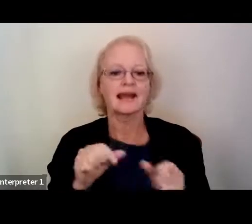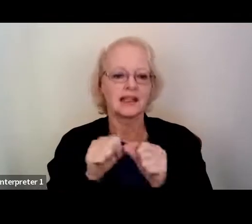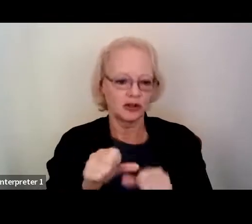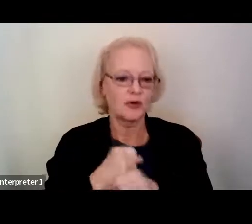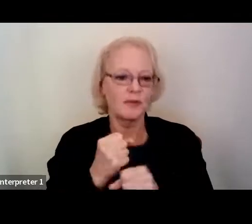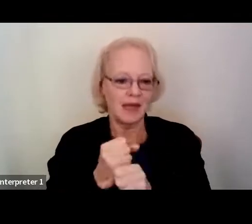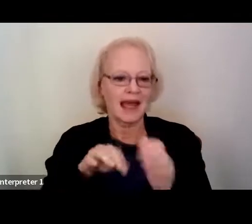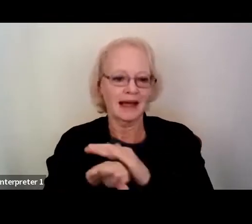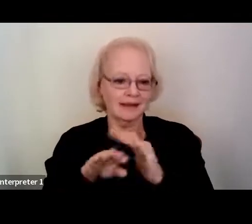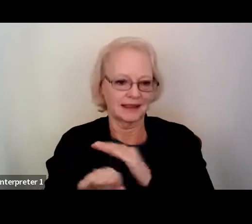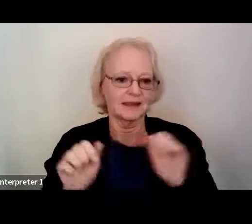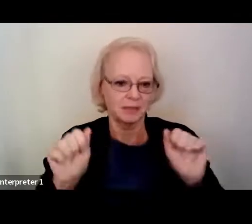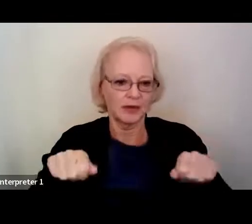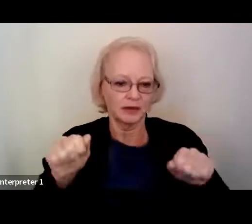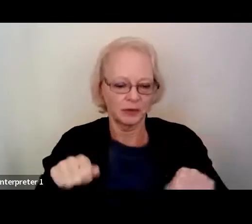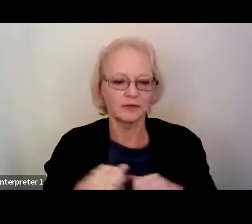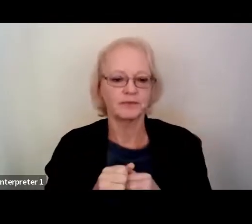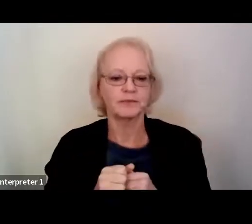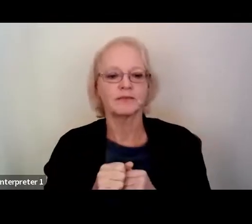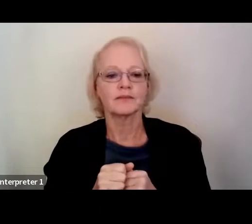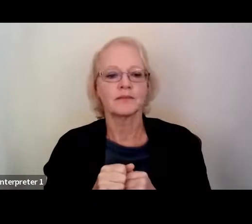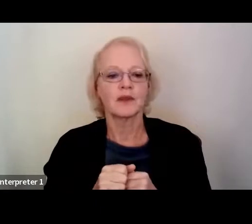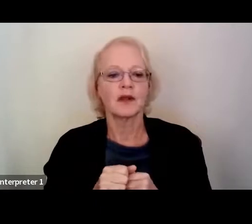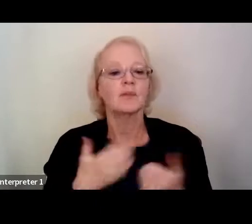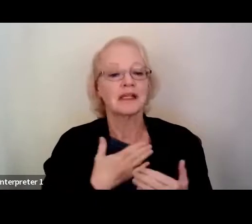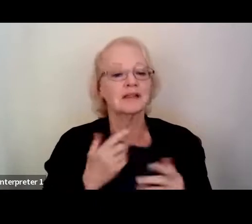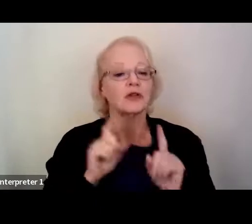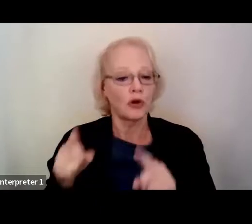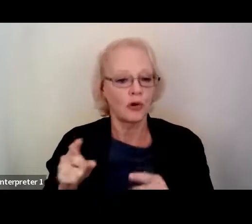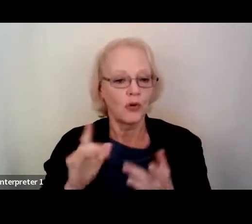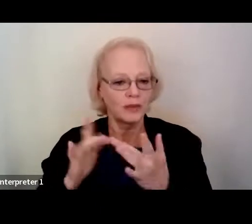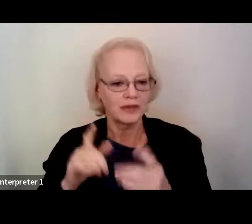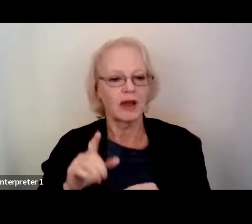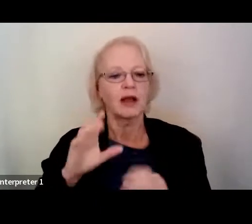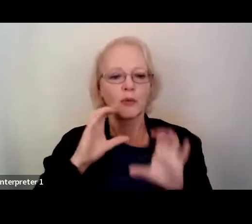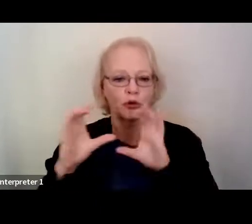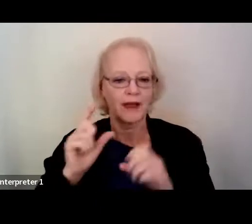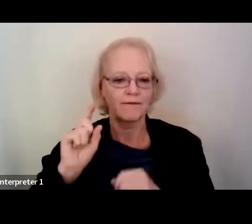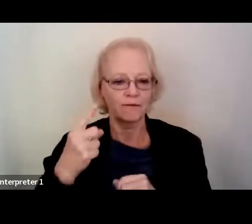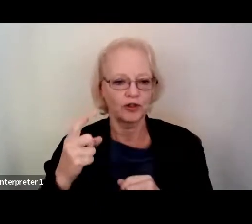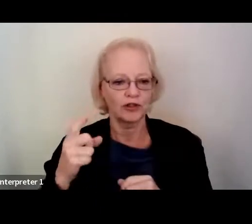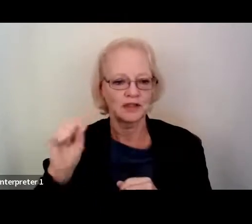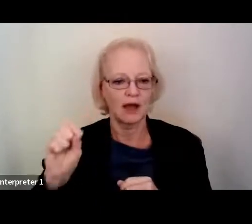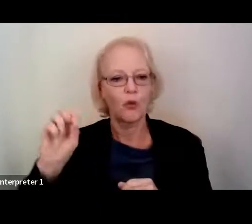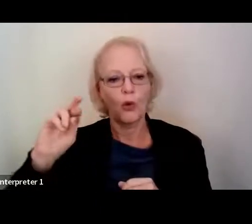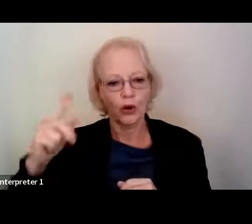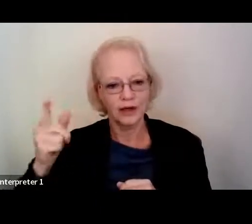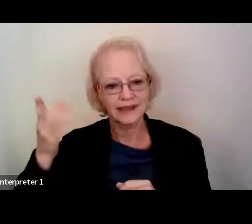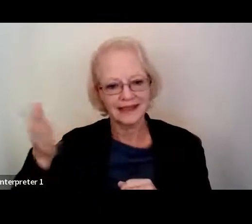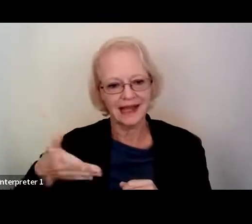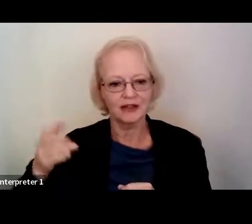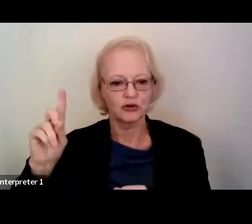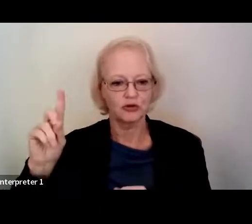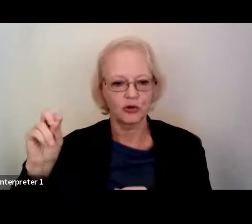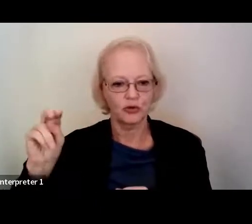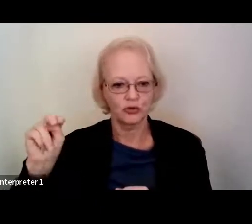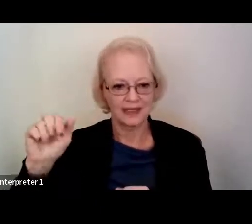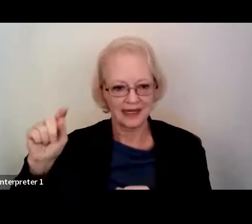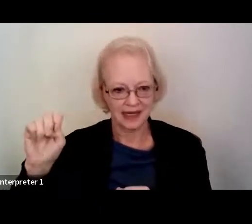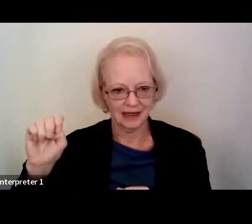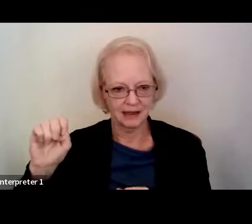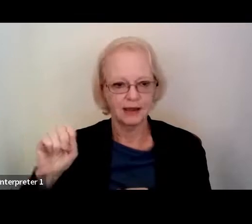visit communicationfirst.org slash donate to make a tax